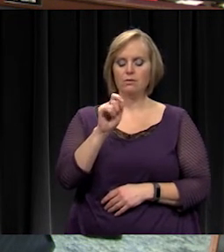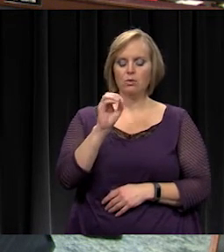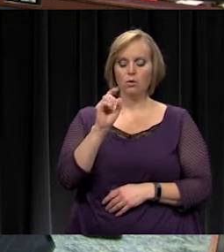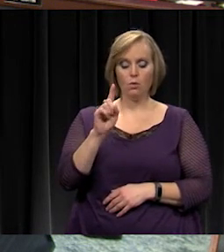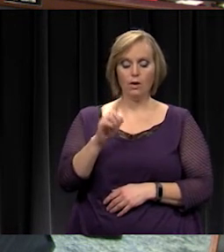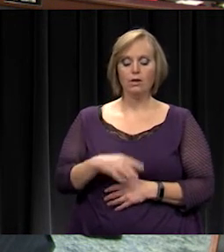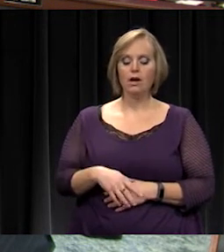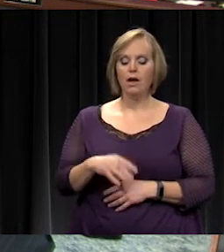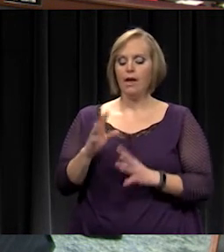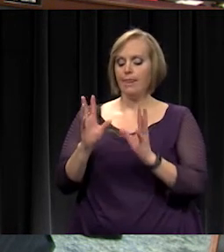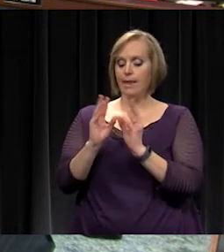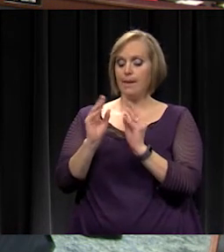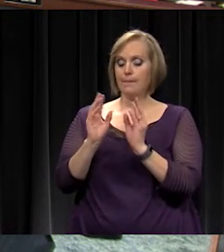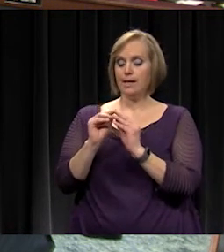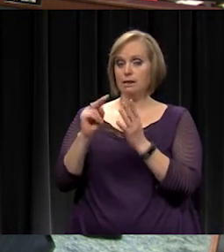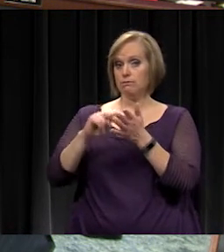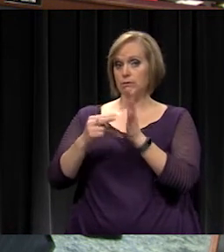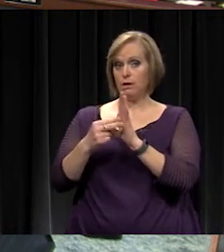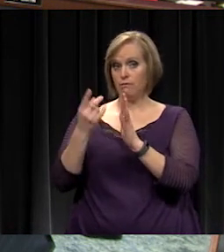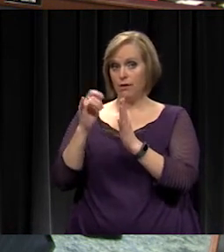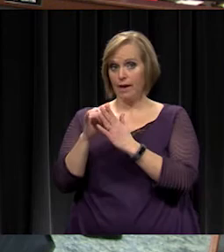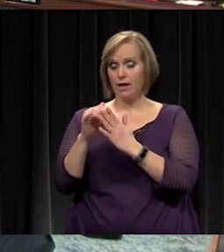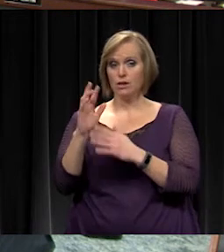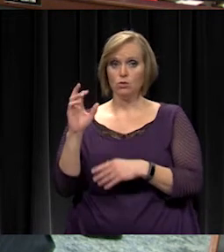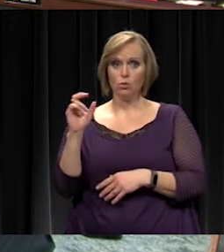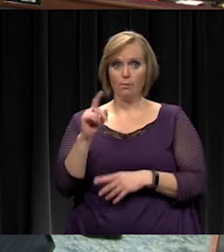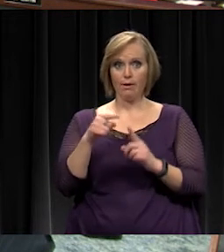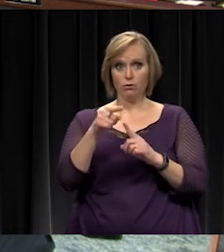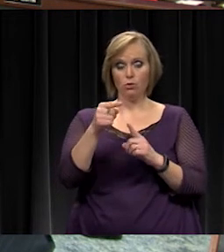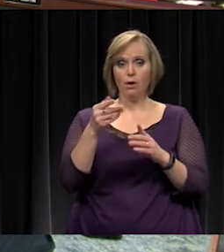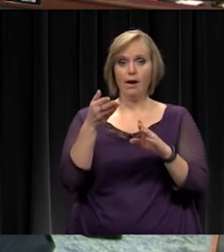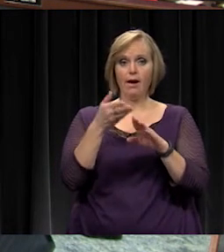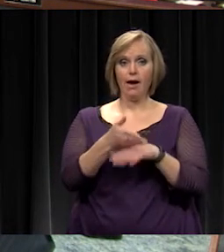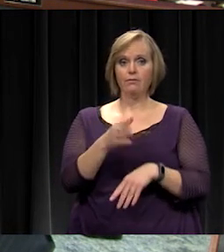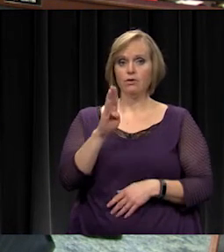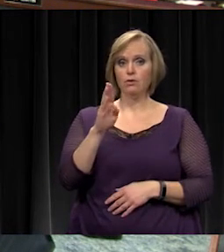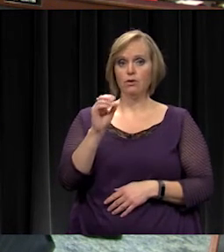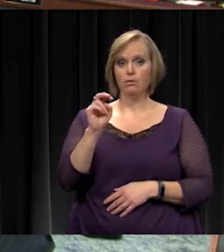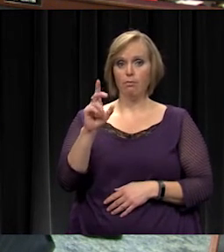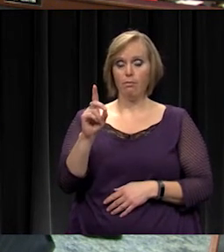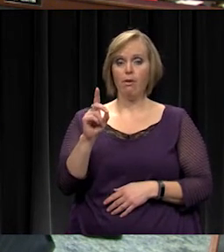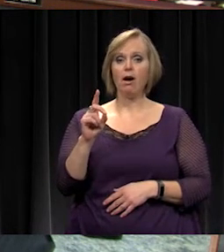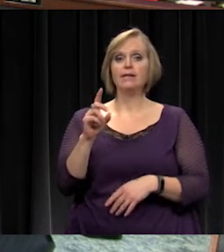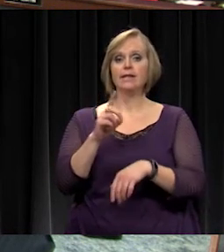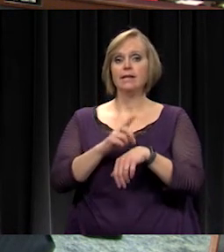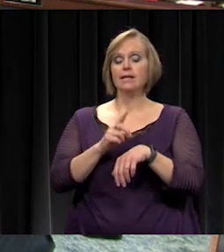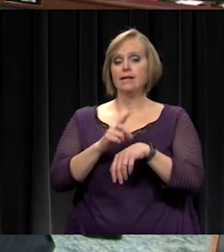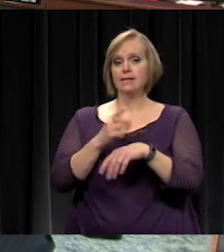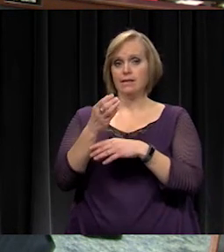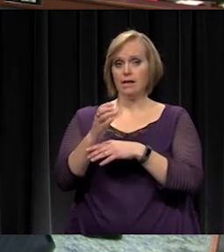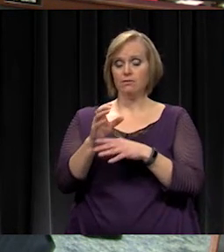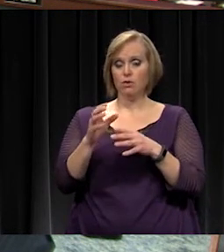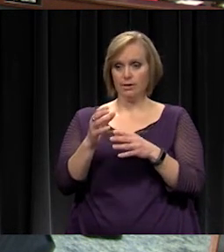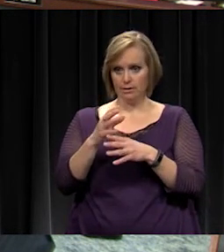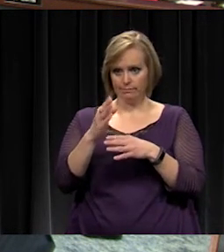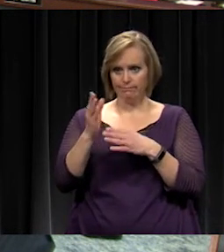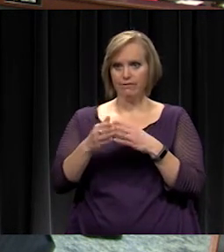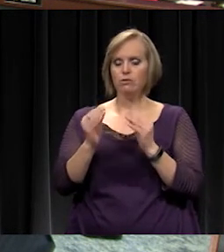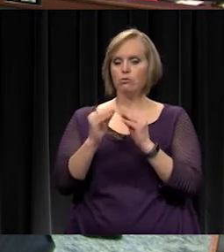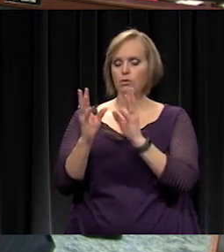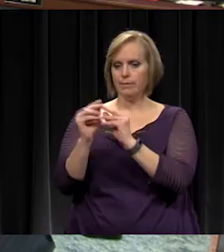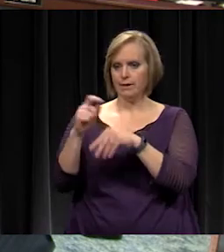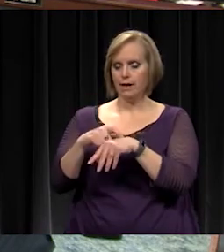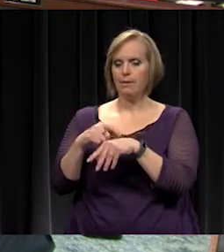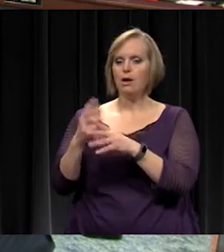for? The intent of that meeting is to come back to you after the bond task force has finished some more meeting time. To come back to you and give you a